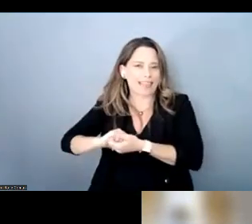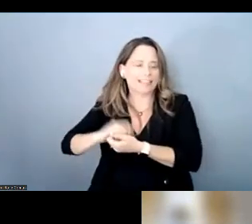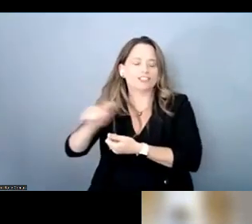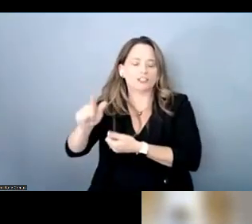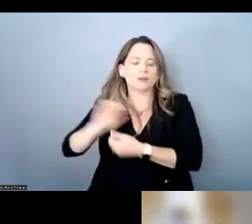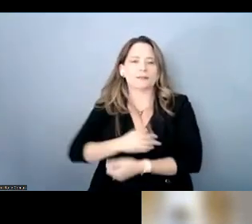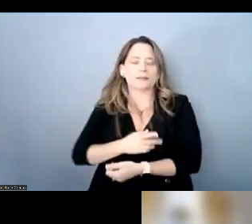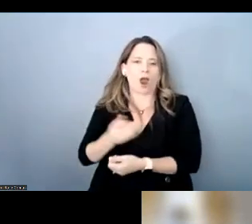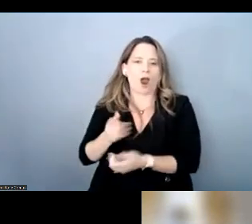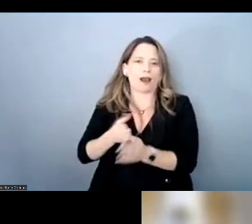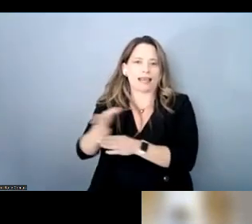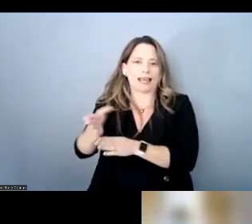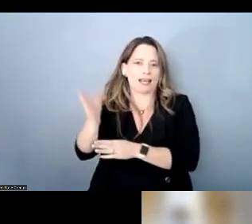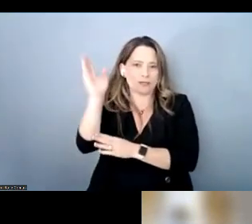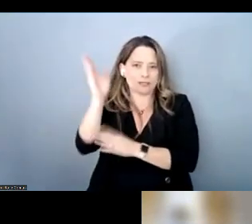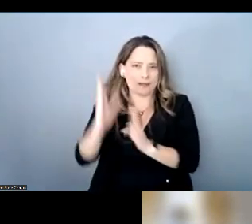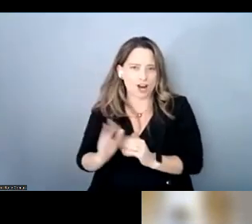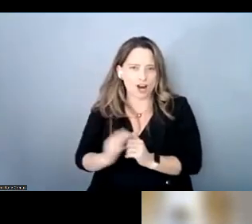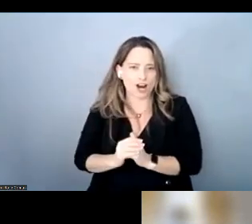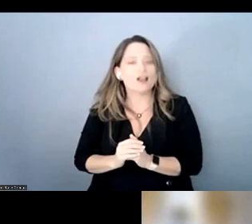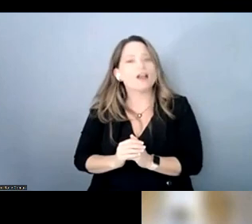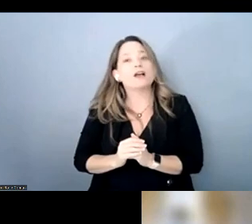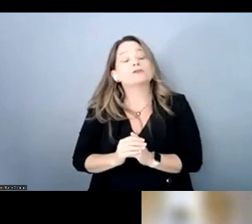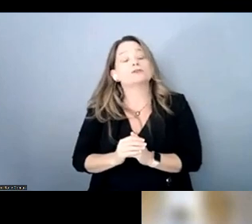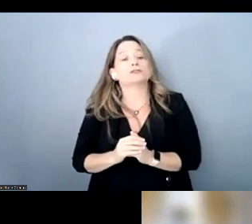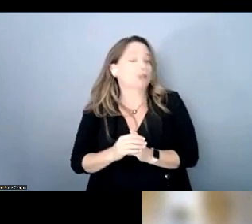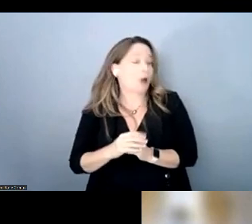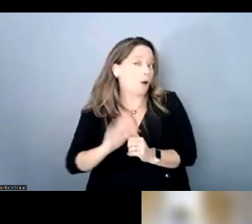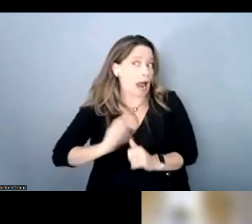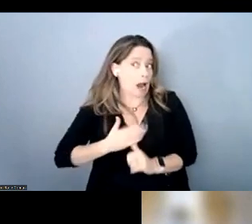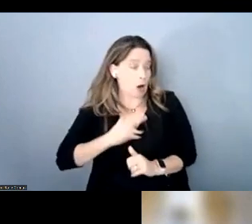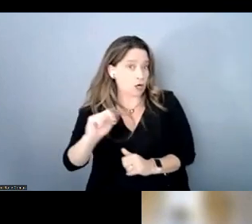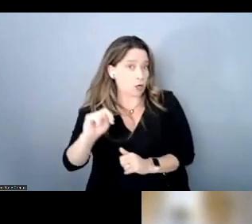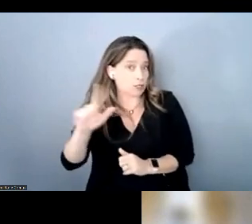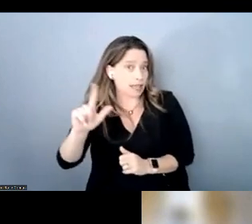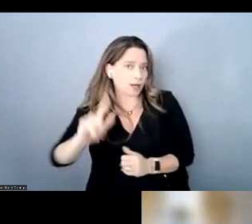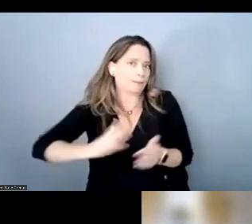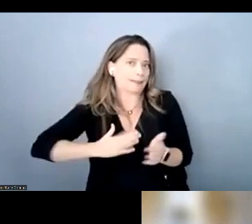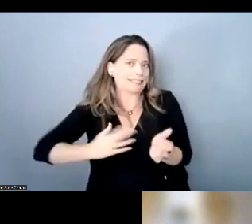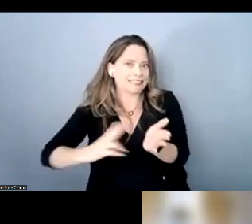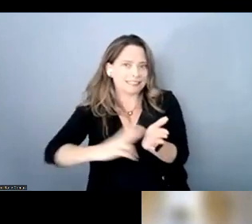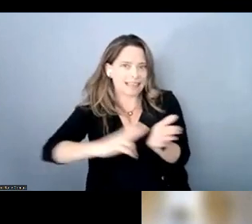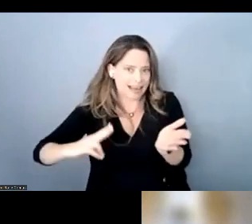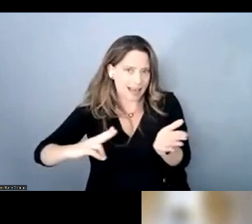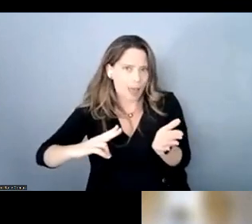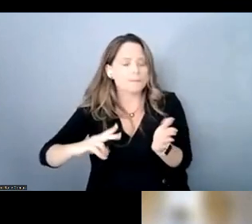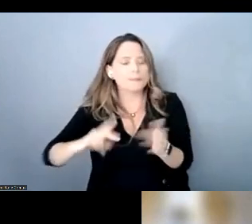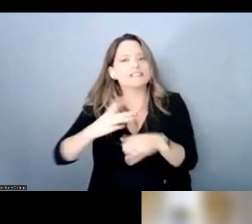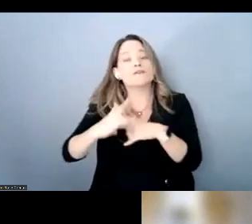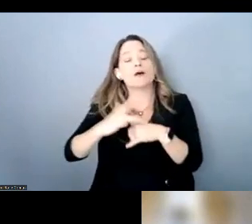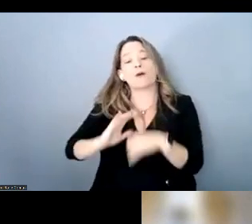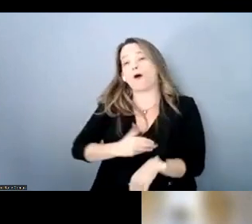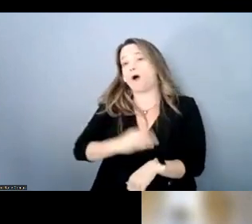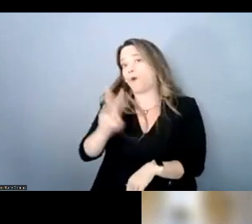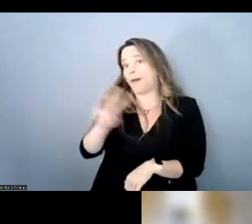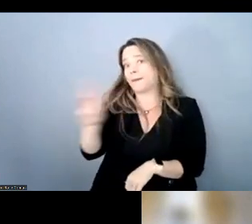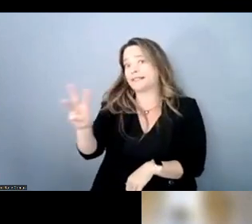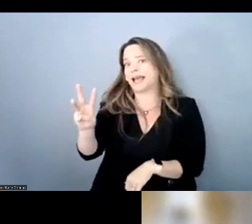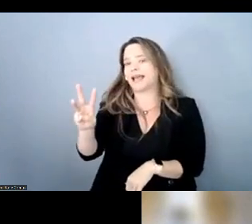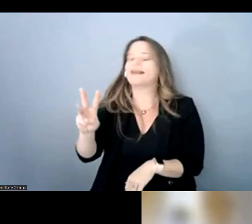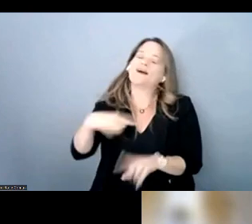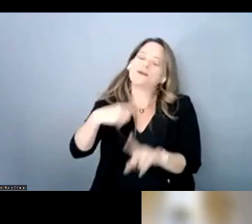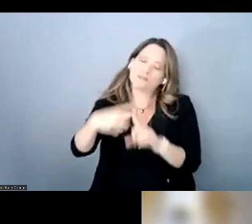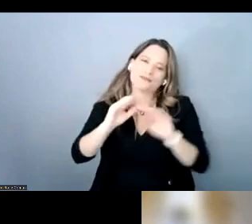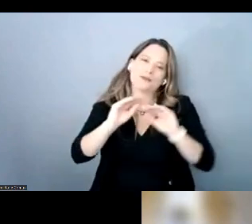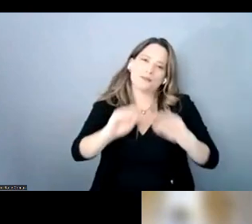so sign up for our newsletter if you haven't already that's on our website and we will put that in the chat as